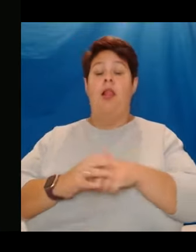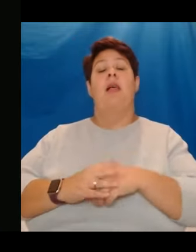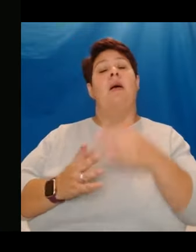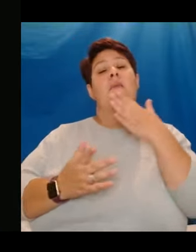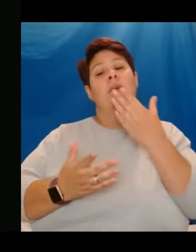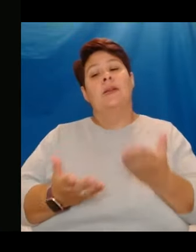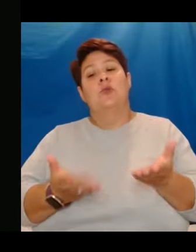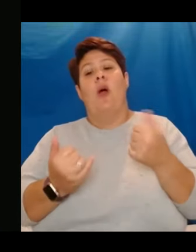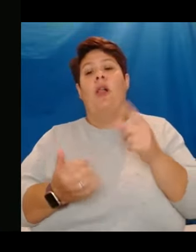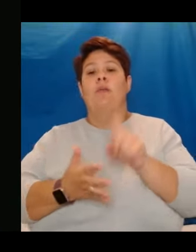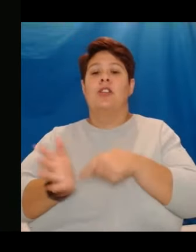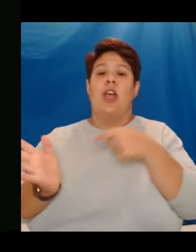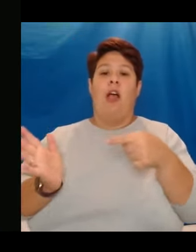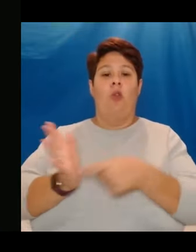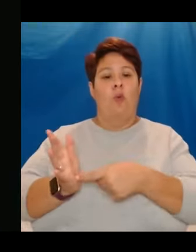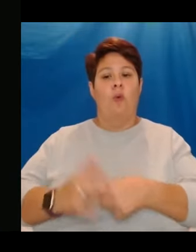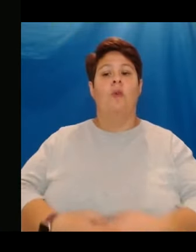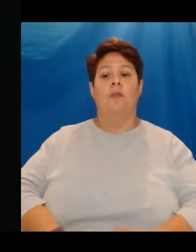Jack Thorne.